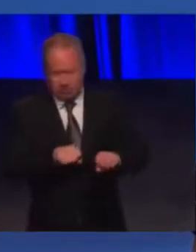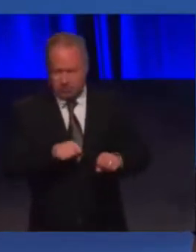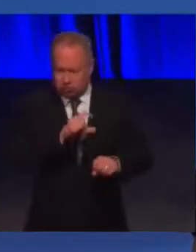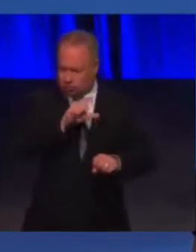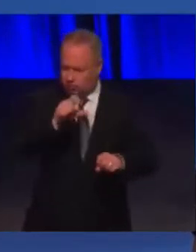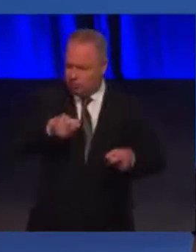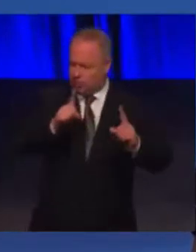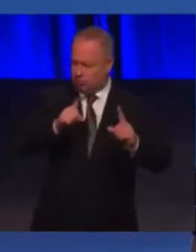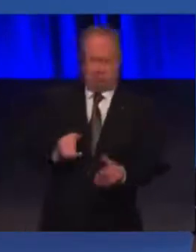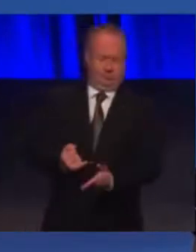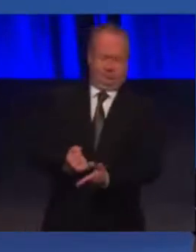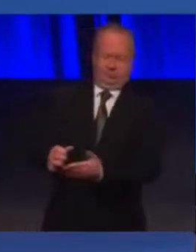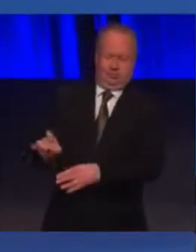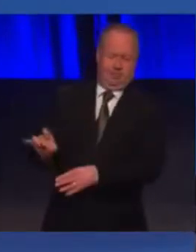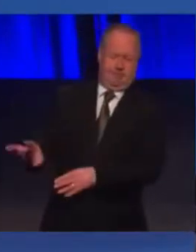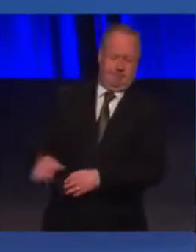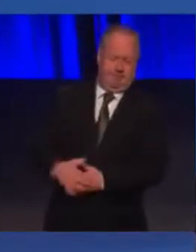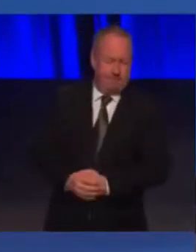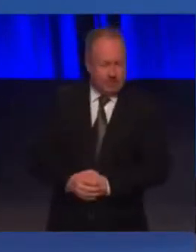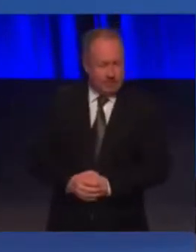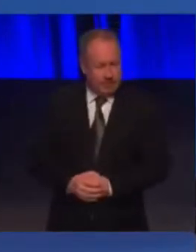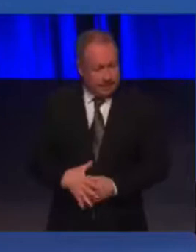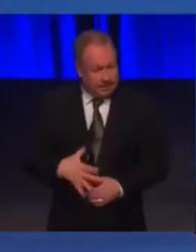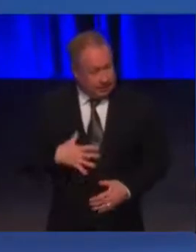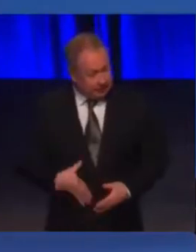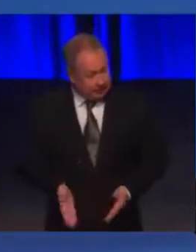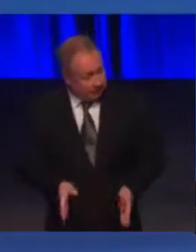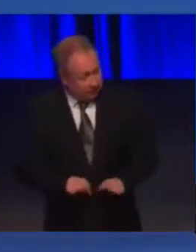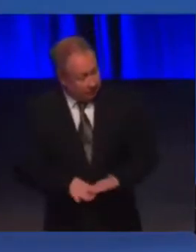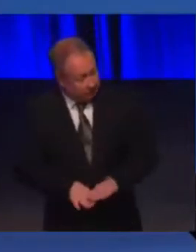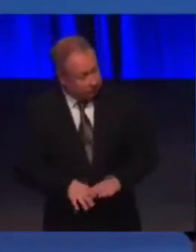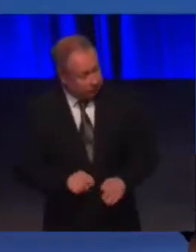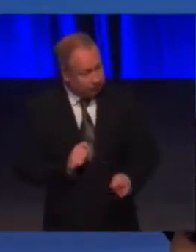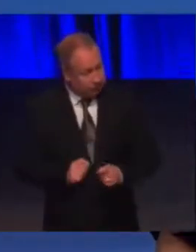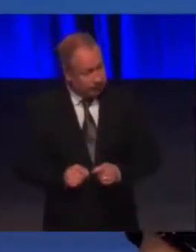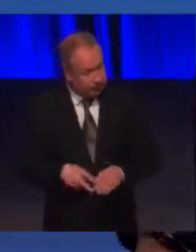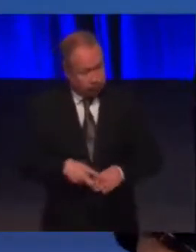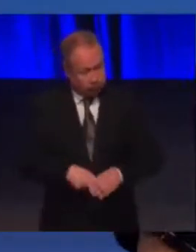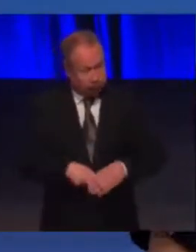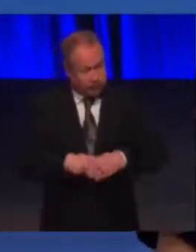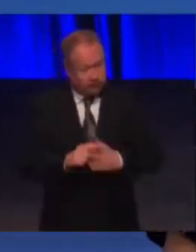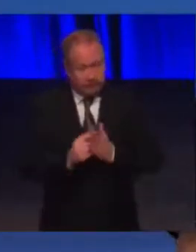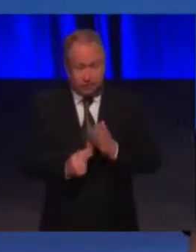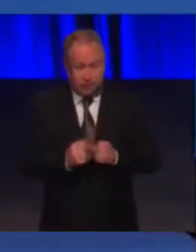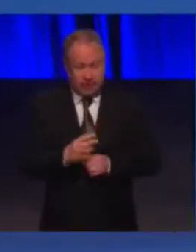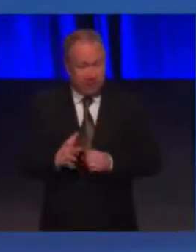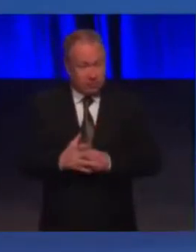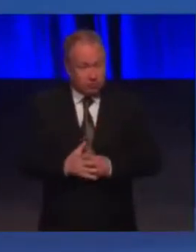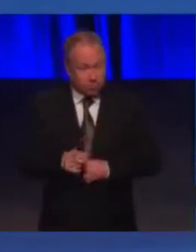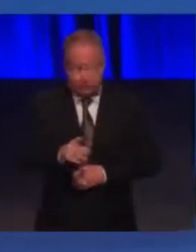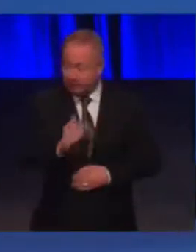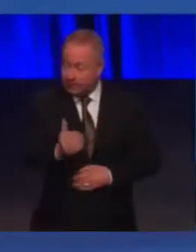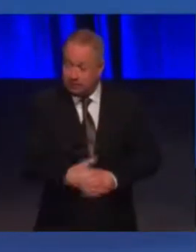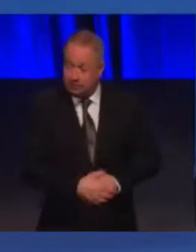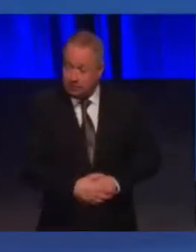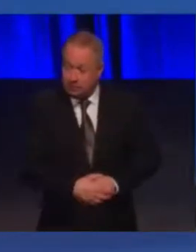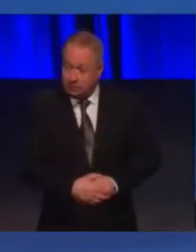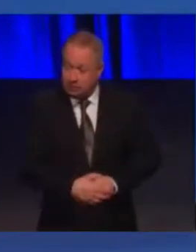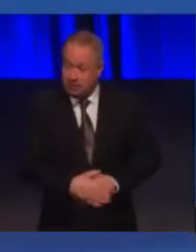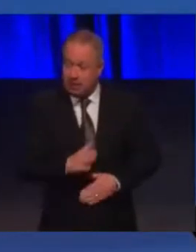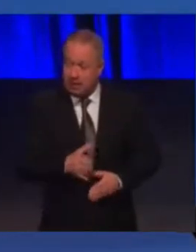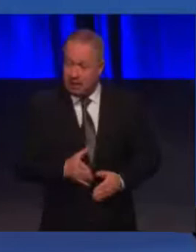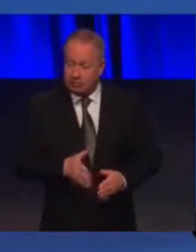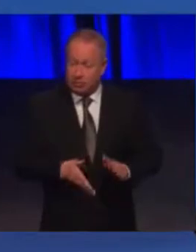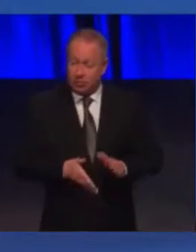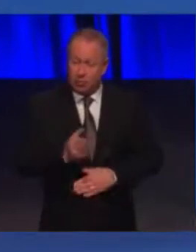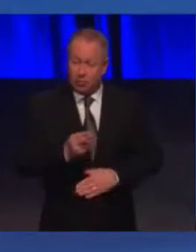If our son needs a pad change whilst he's at the riding for the disabled in Glasgow, they don't have one. He has to go 2.8